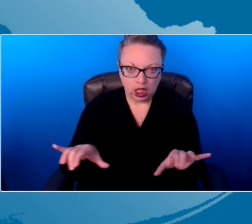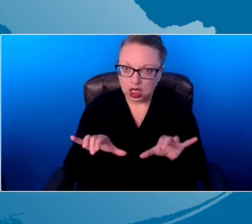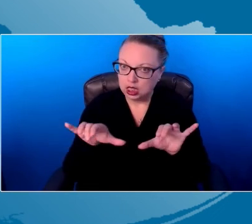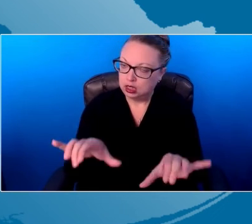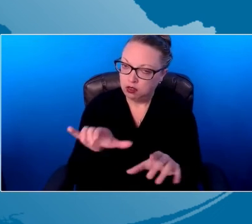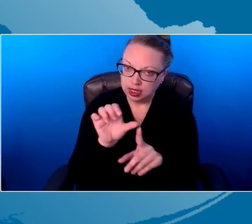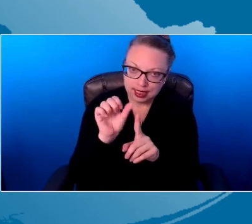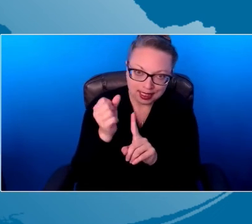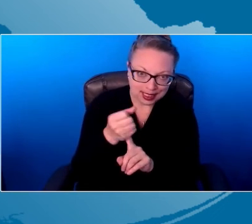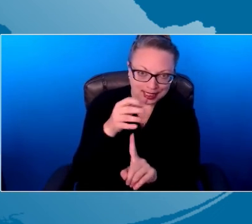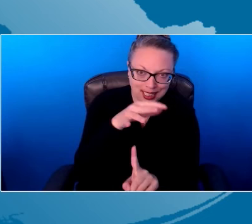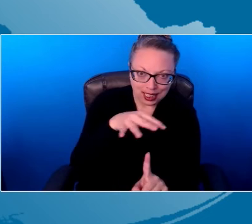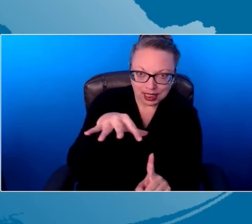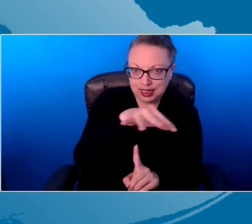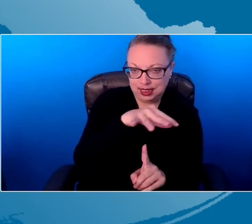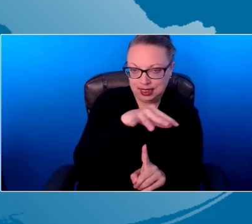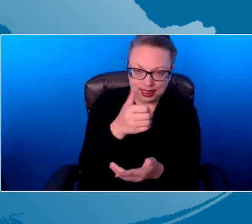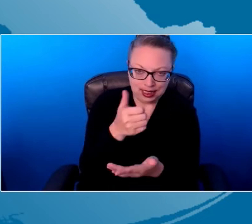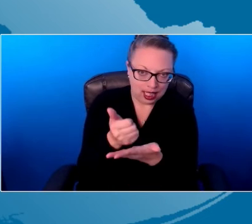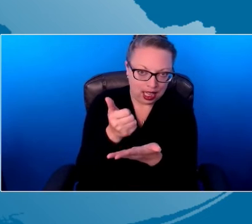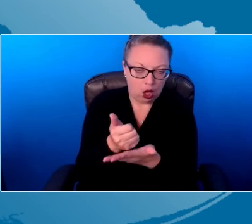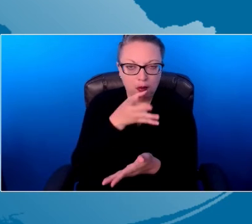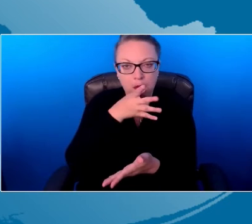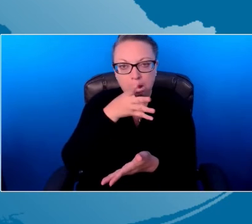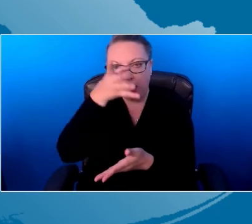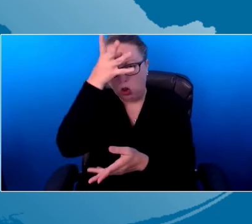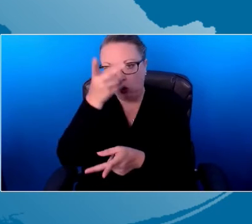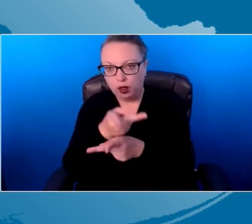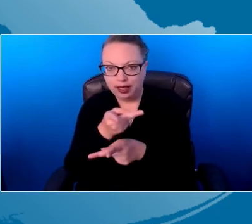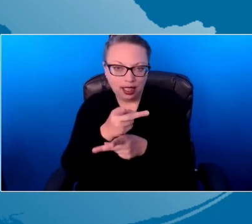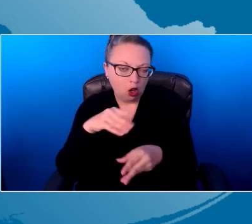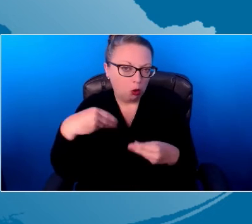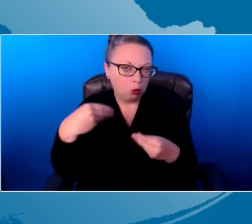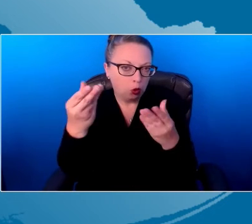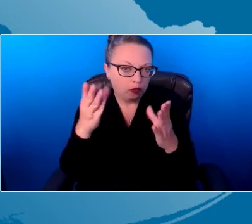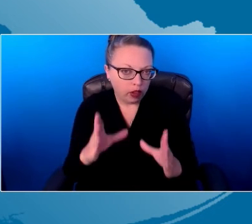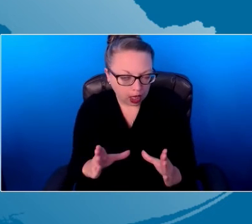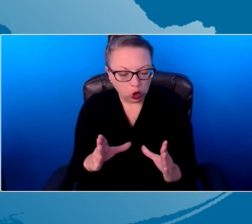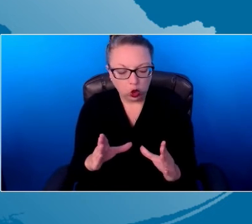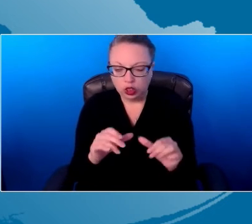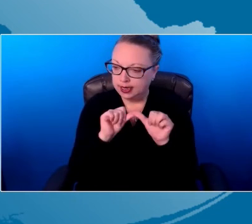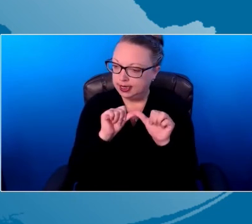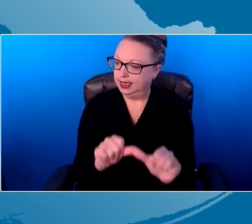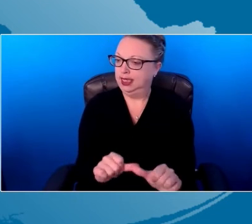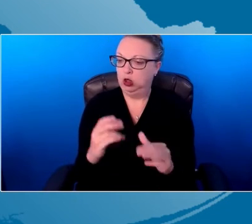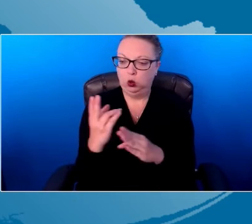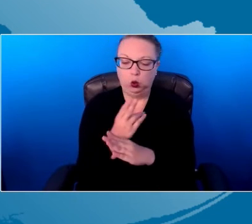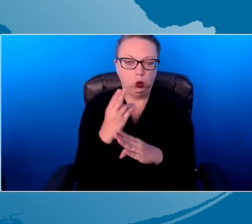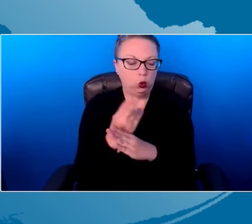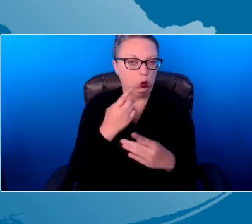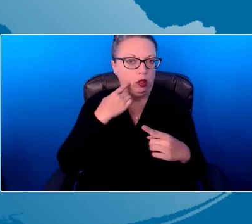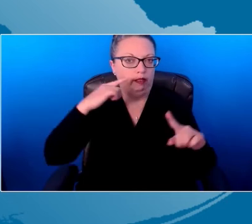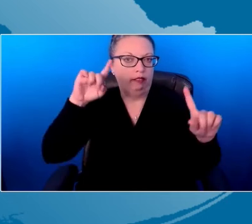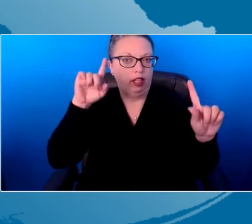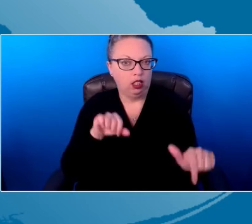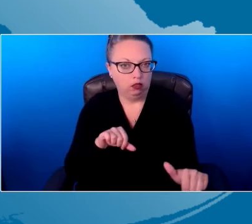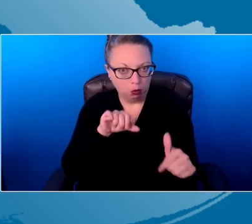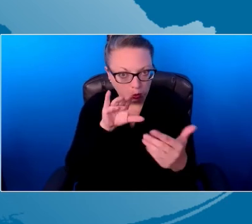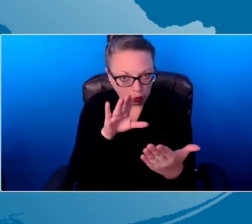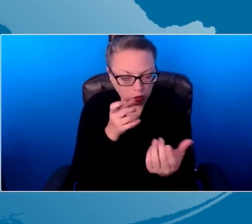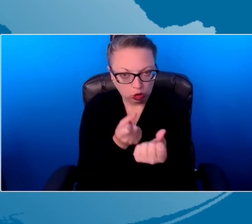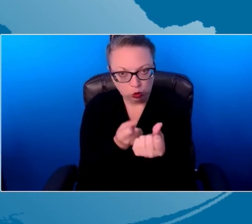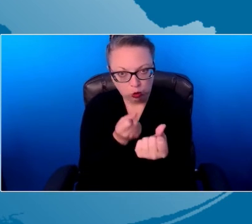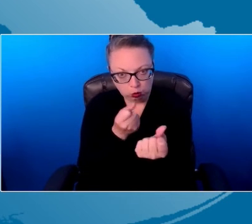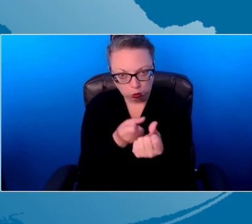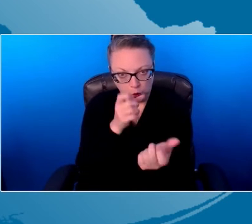or caregiver continue to use those strategies that we know are effective for supporting the child's